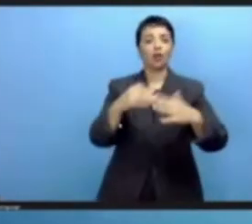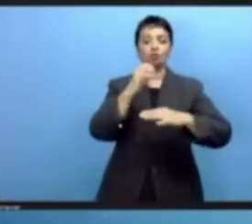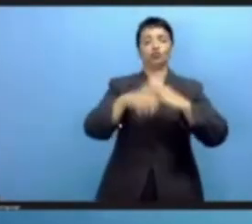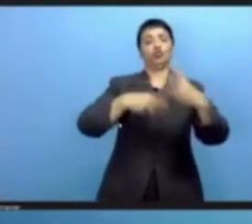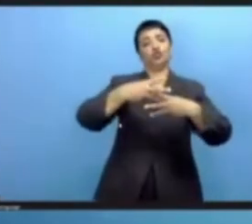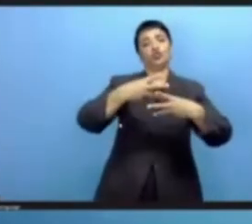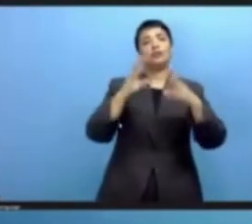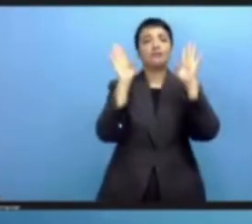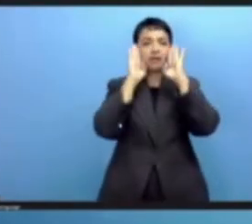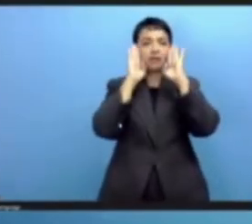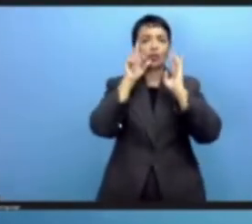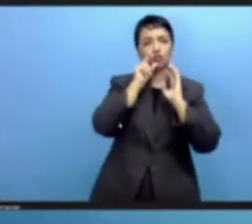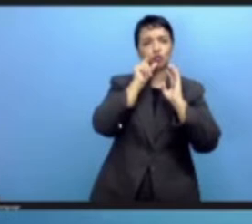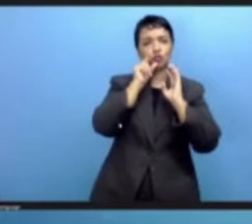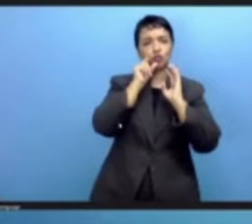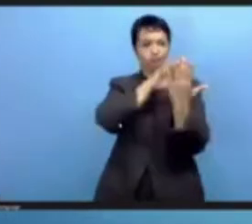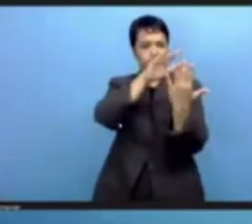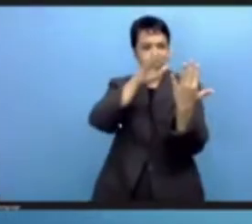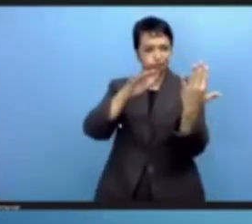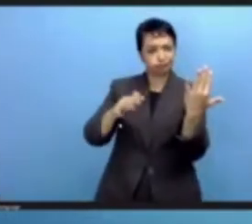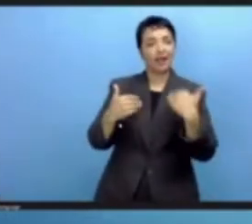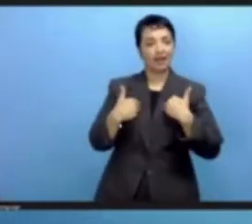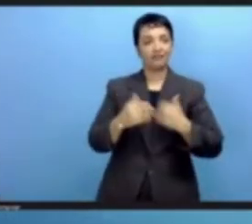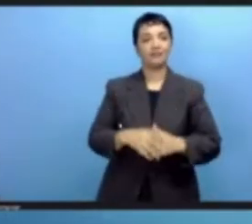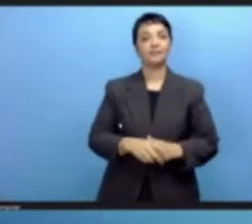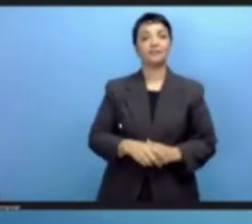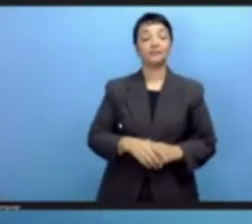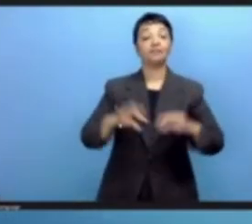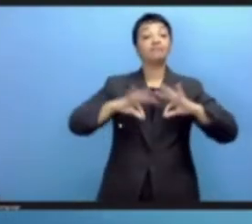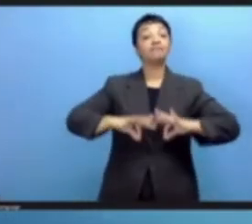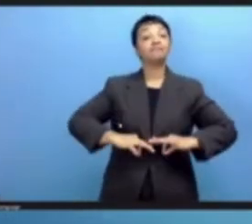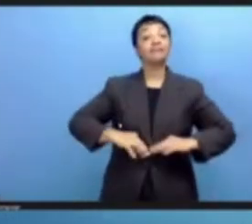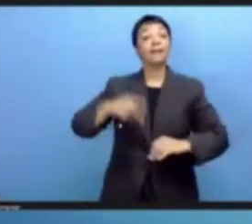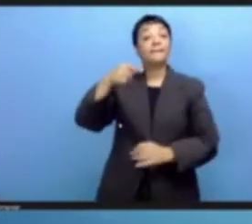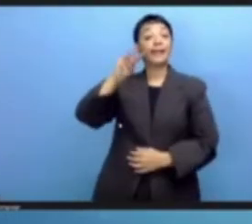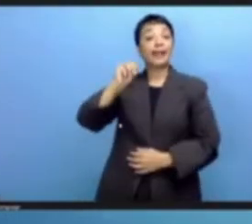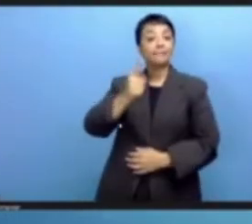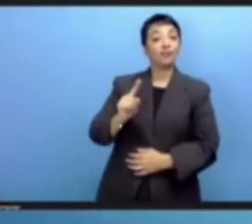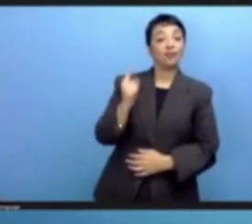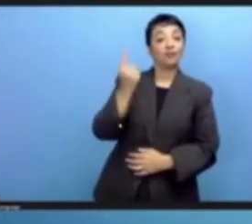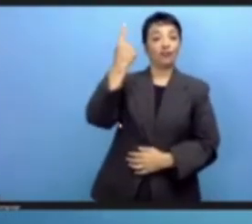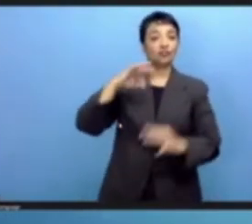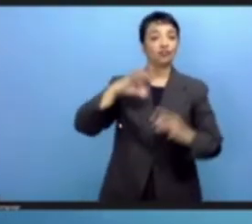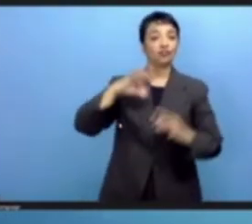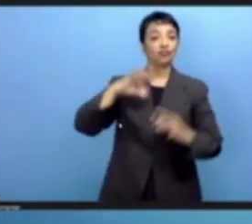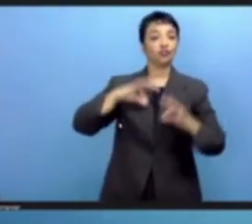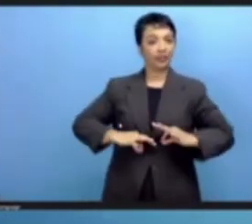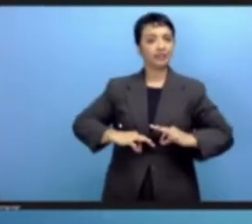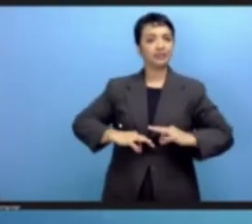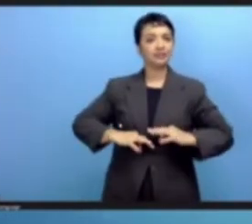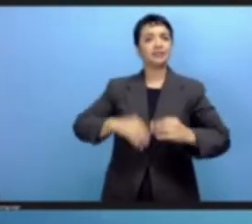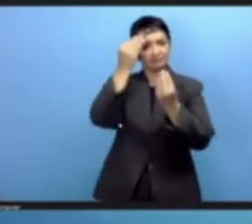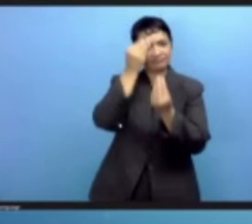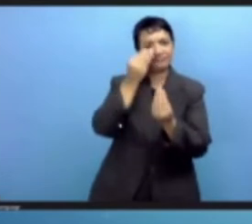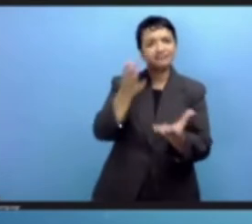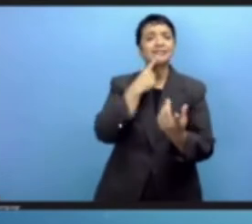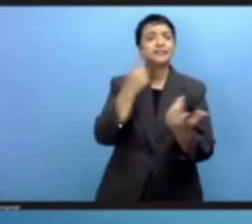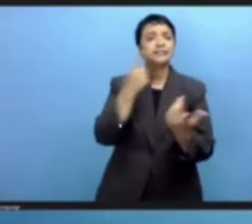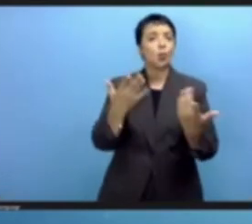The Prime Minister mentioned some of the key public hazards in that disinformation, misinformation,